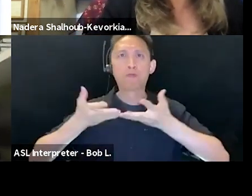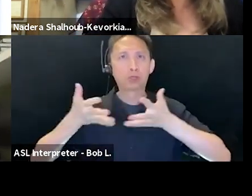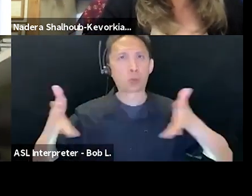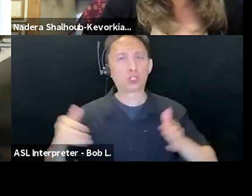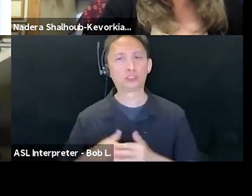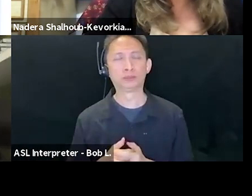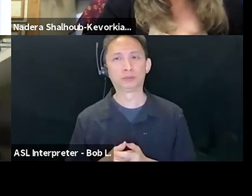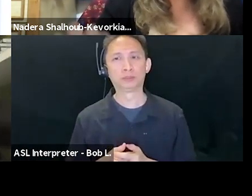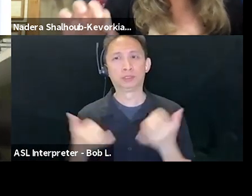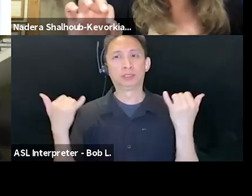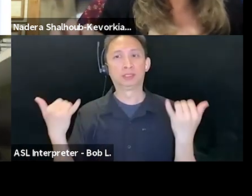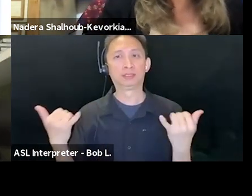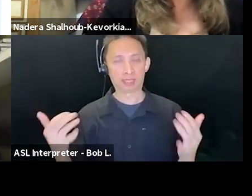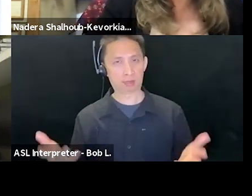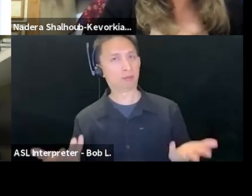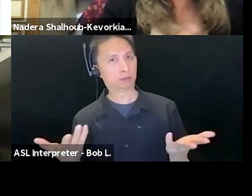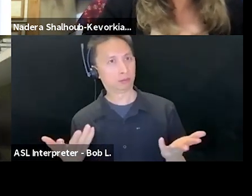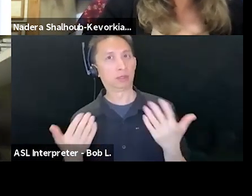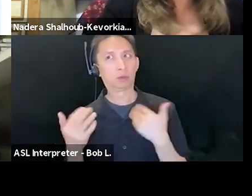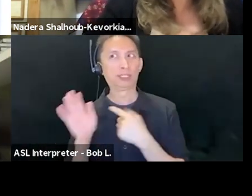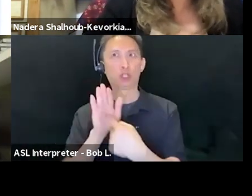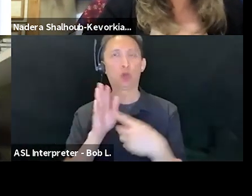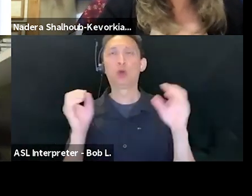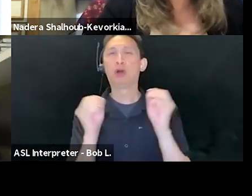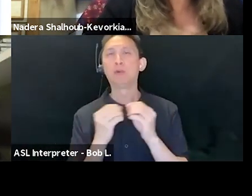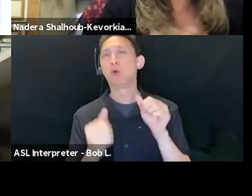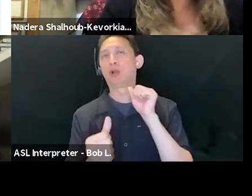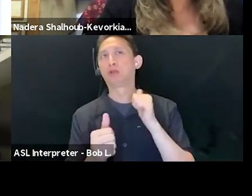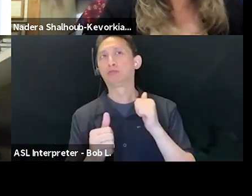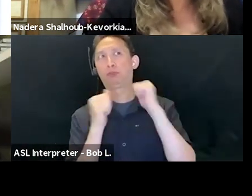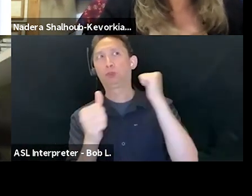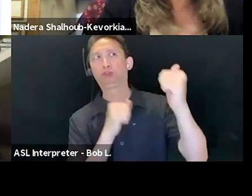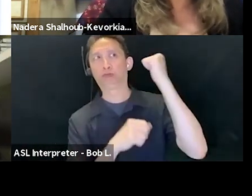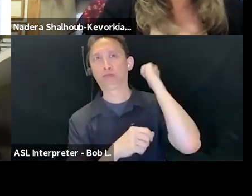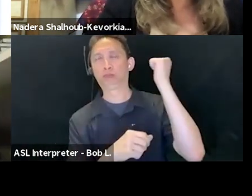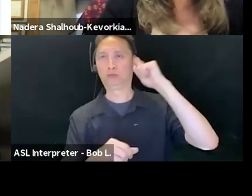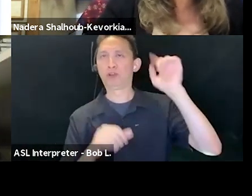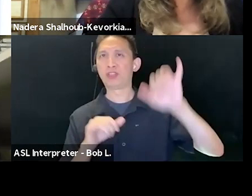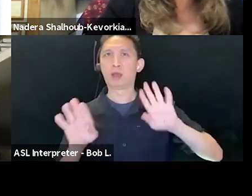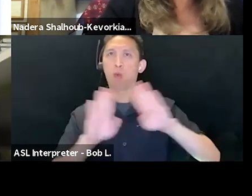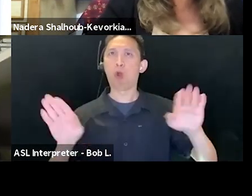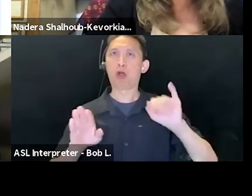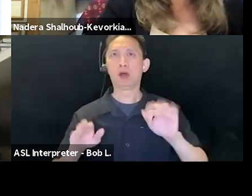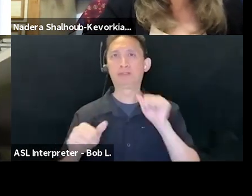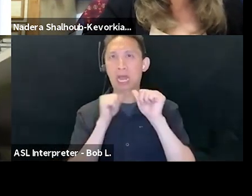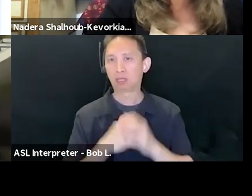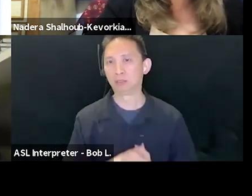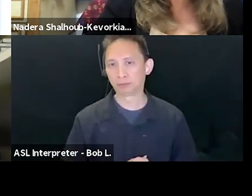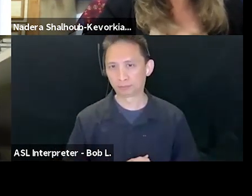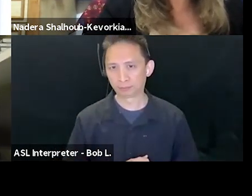has arisen as refusal of the wall of denials enacted through the viciousness of killing and caging